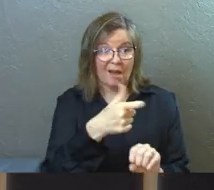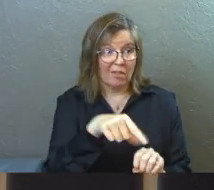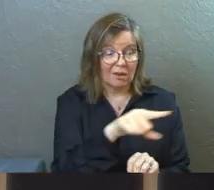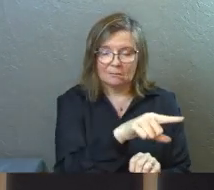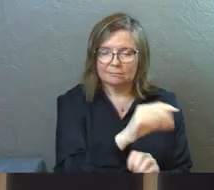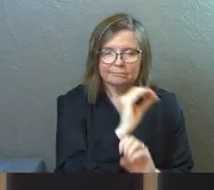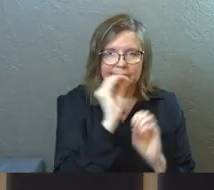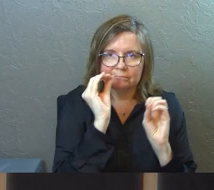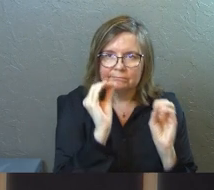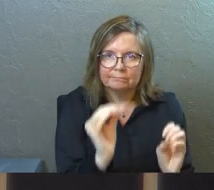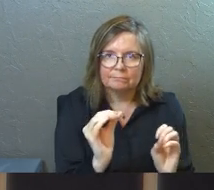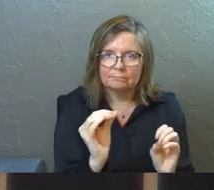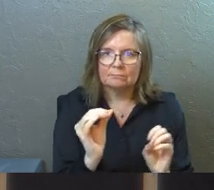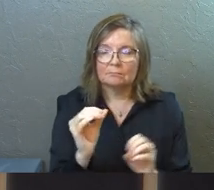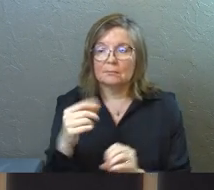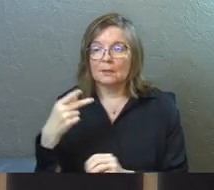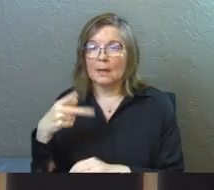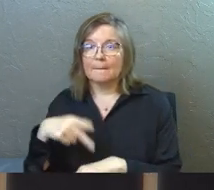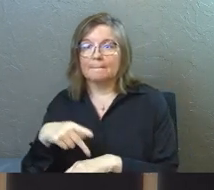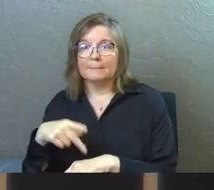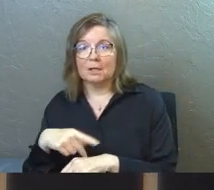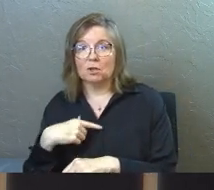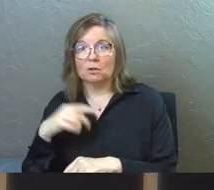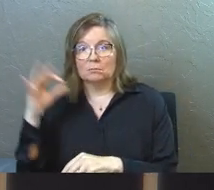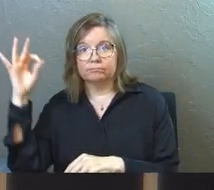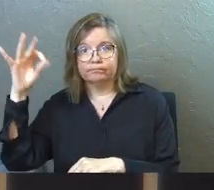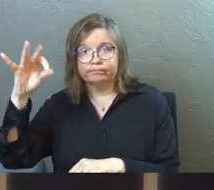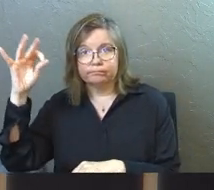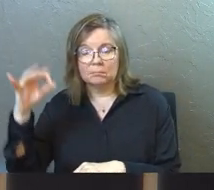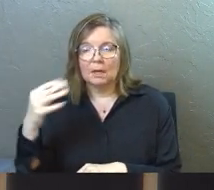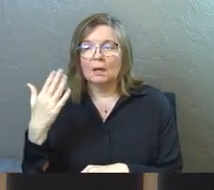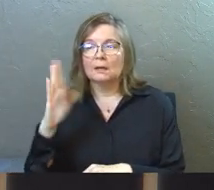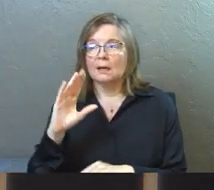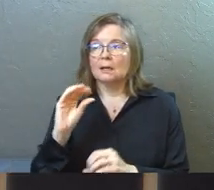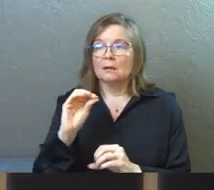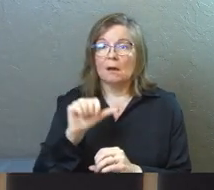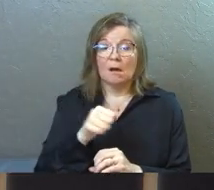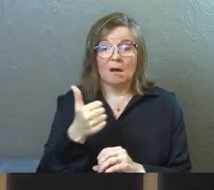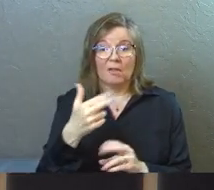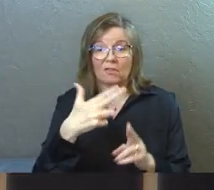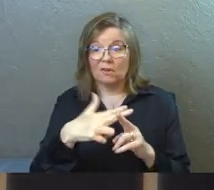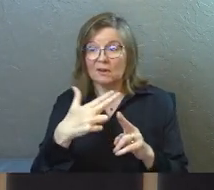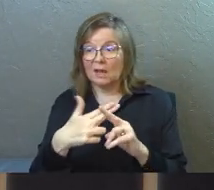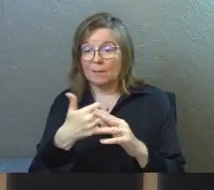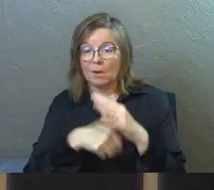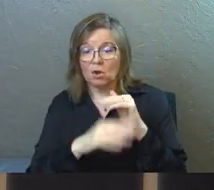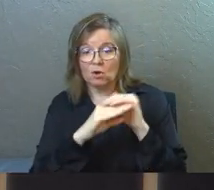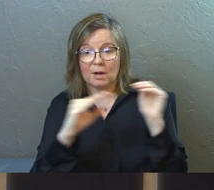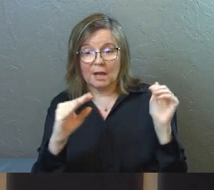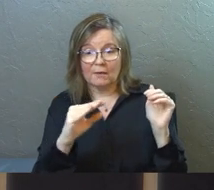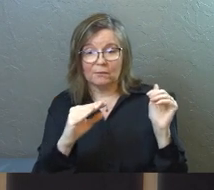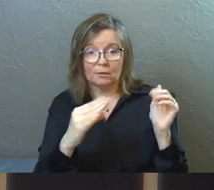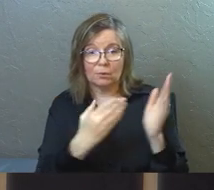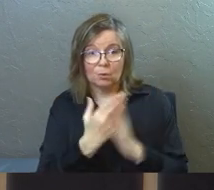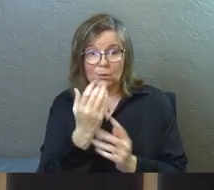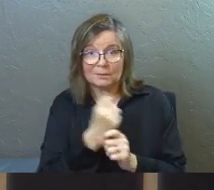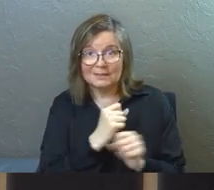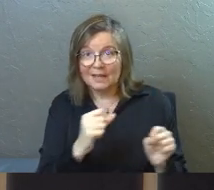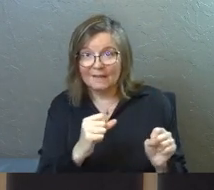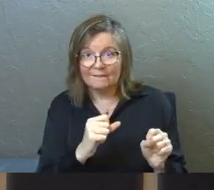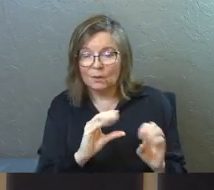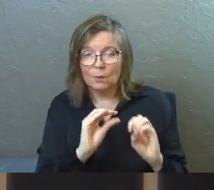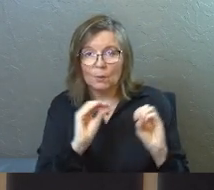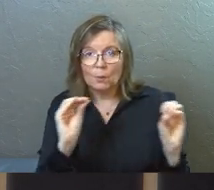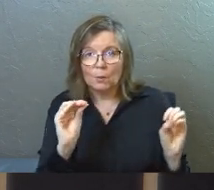the words of the apostle Peter in a sermon he gave in Acts 4. God has given no other name under heaven by which we must